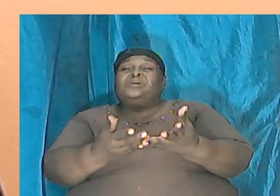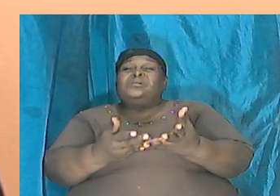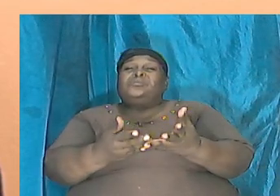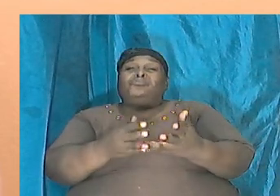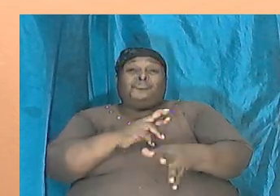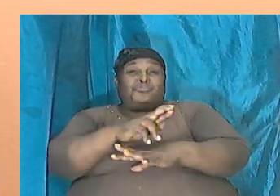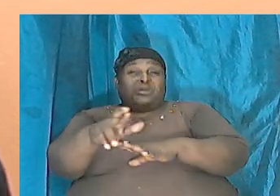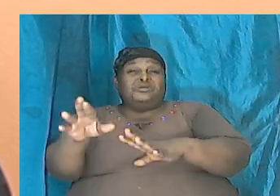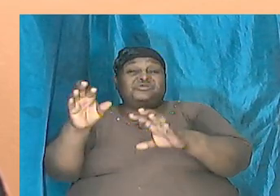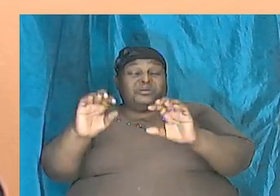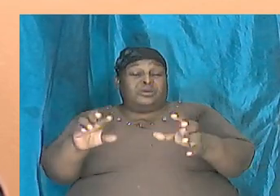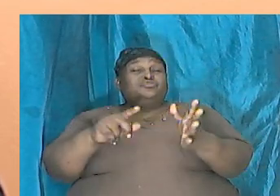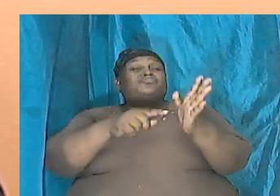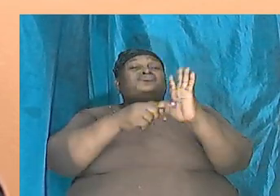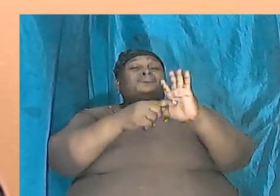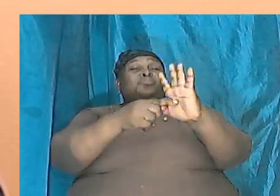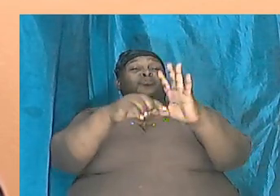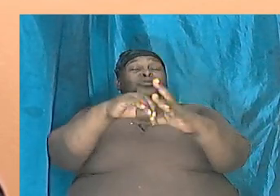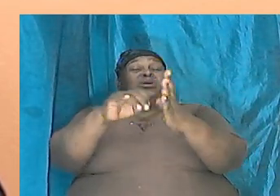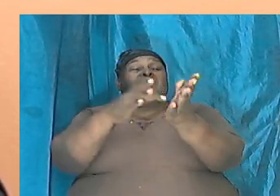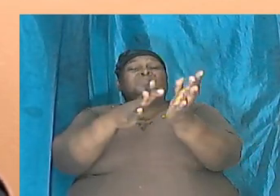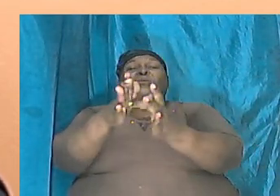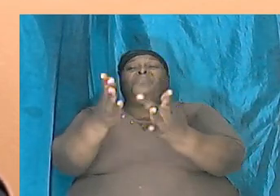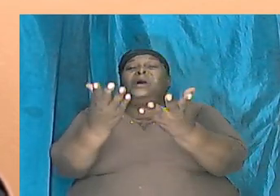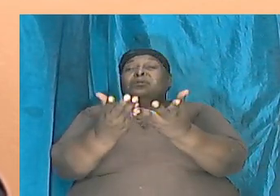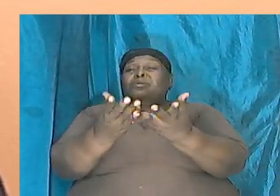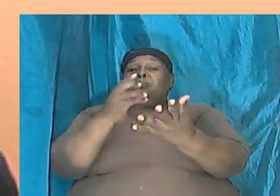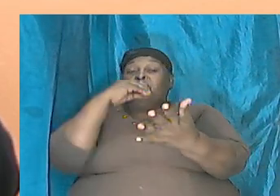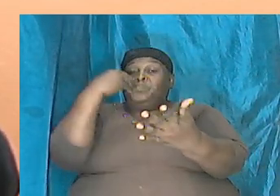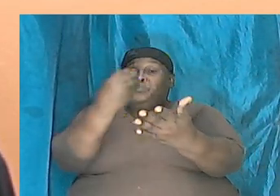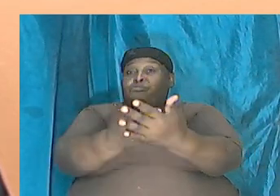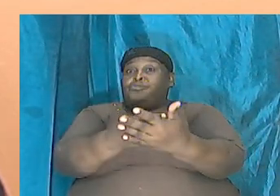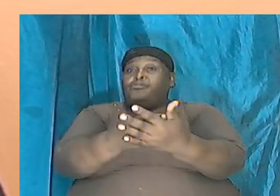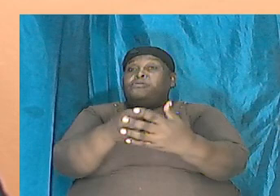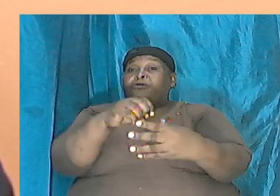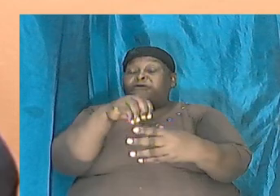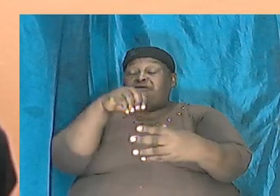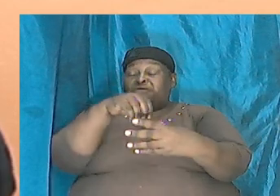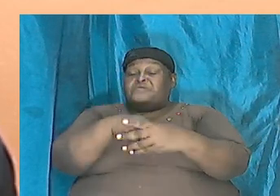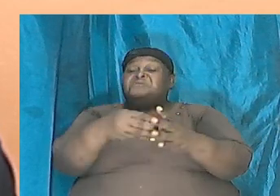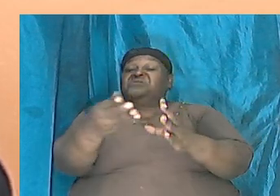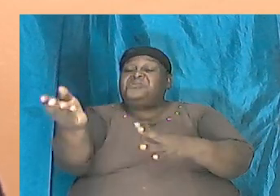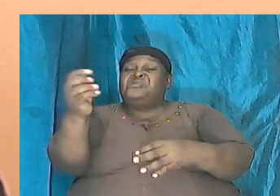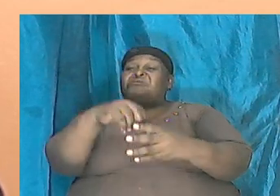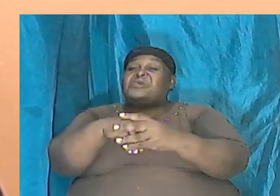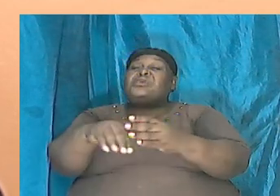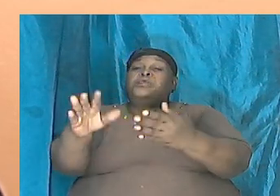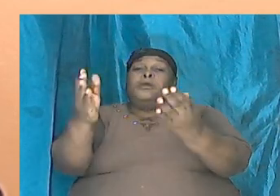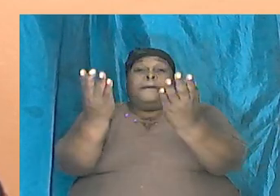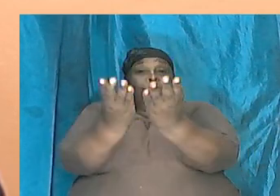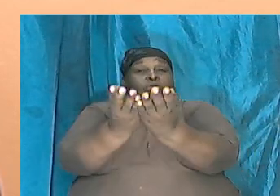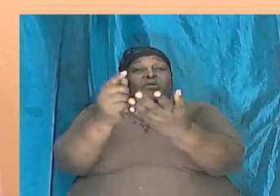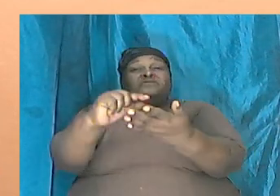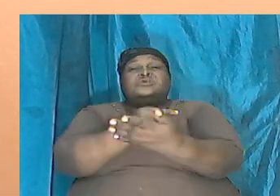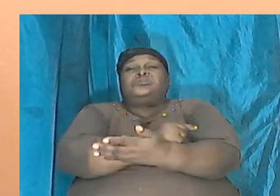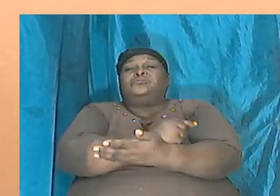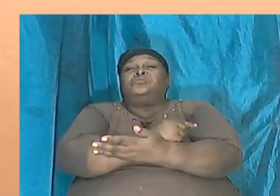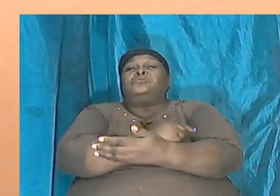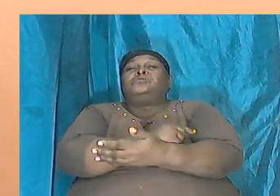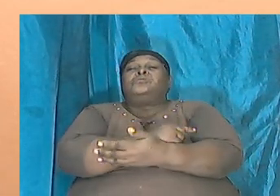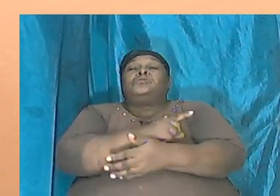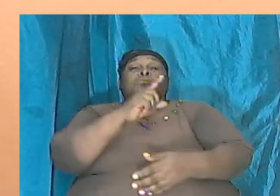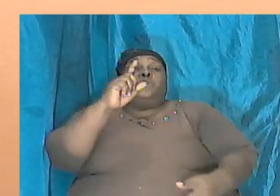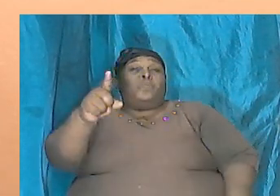that in the Bible, the proof is there. In Genesis, it is there that we are from